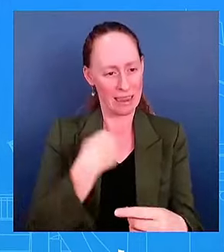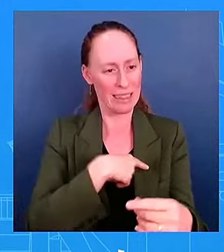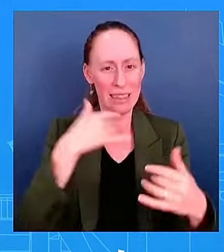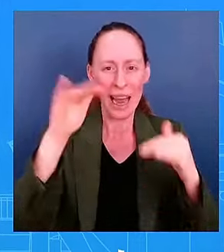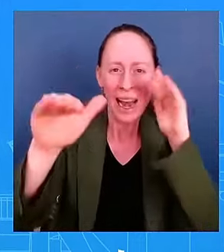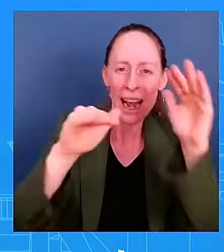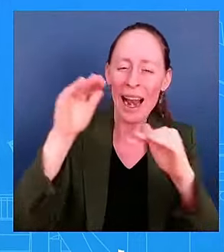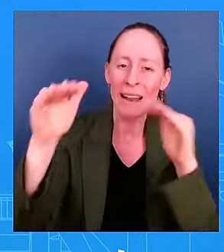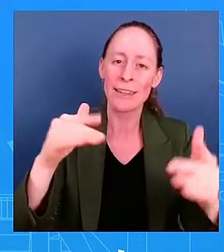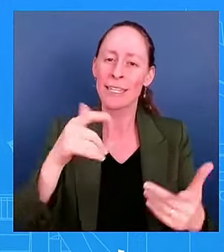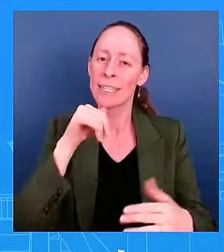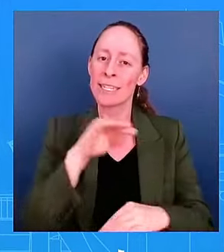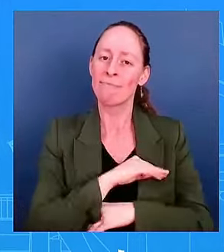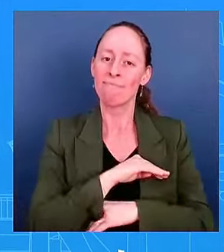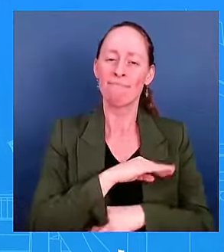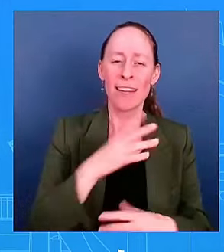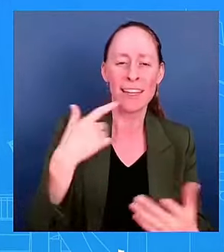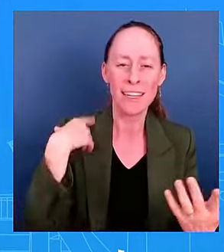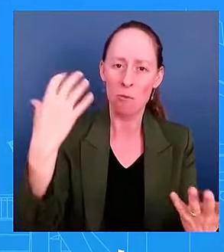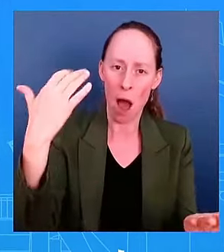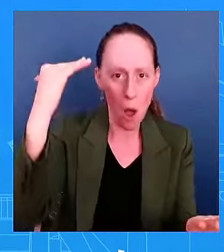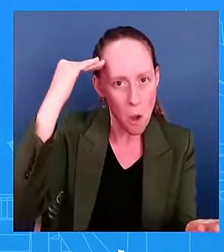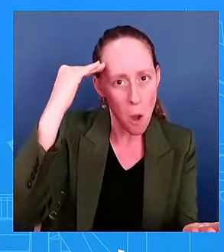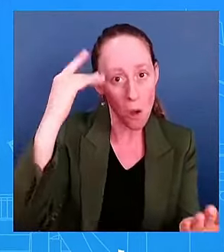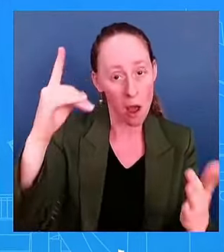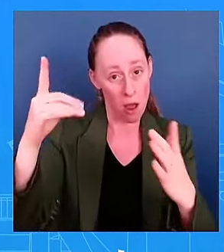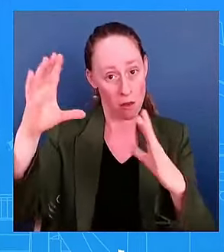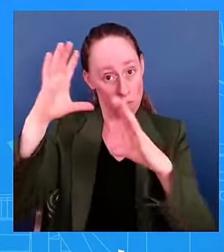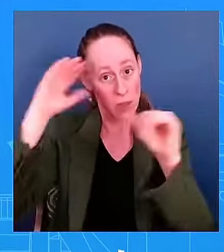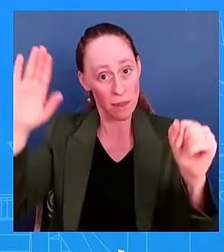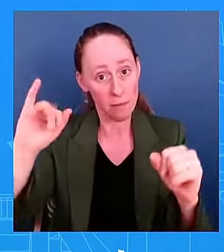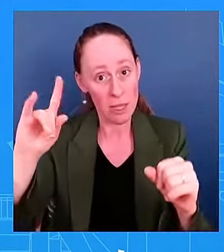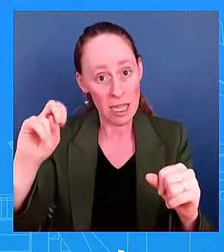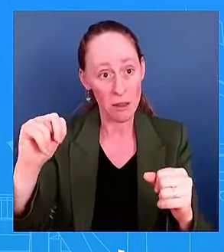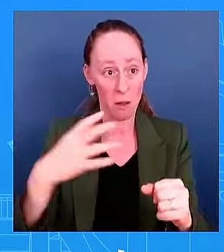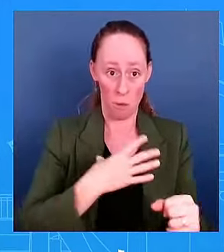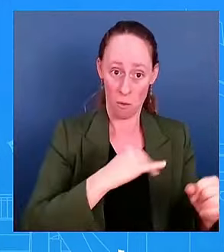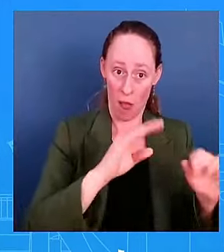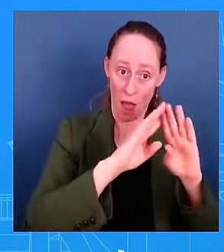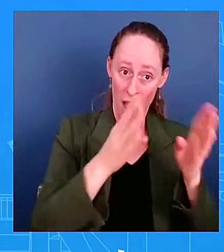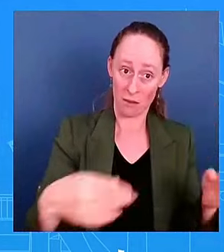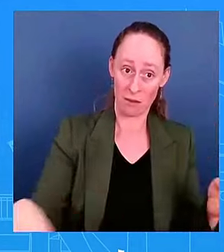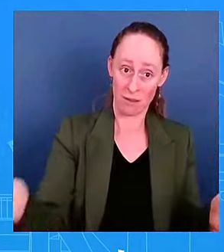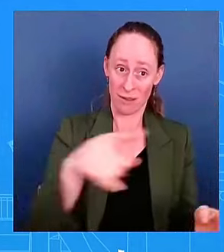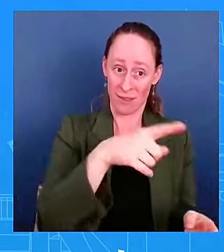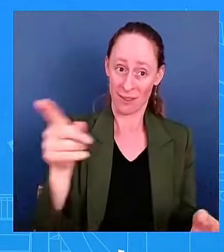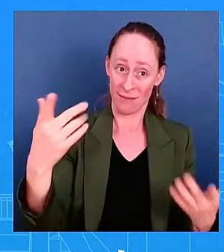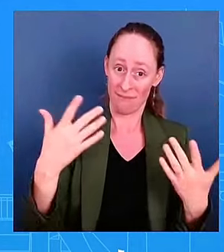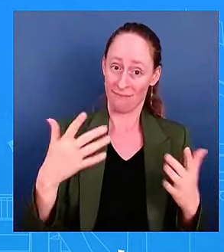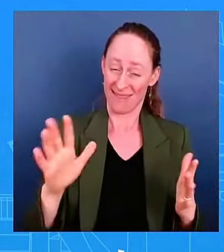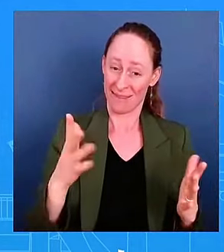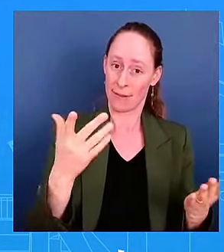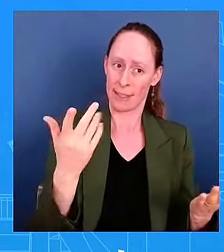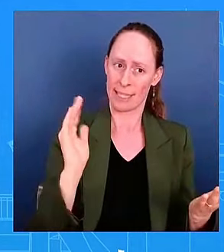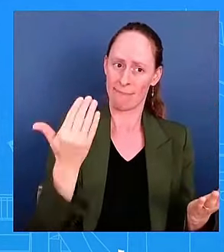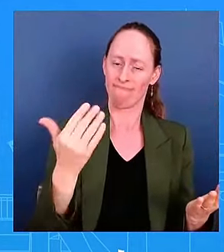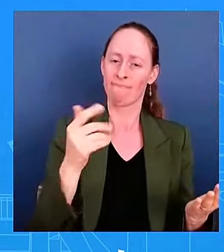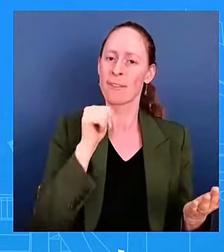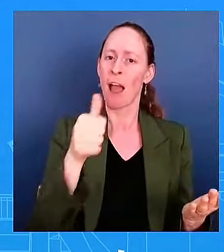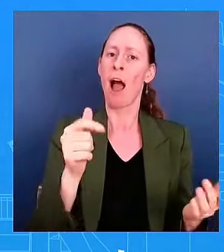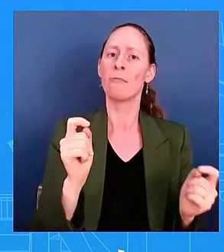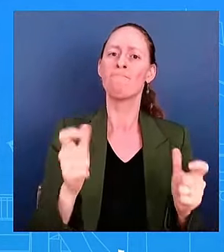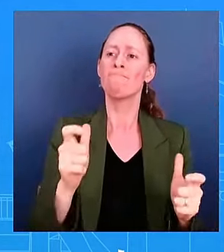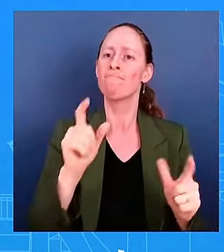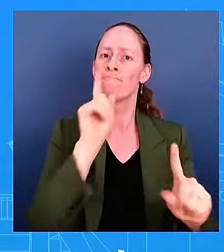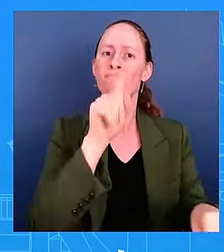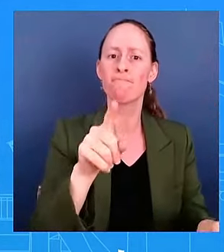you sort of missed the boat in terms of responding quickly enough? I mean, I spoke to someone today who said it was too little, too